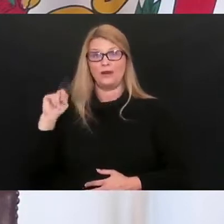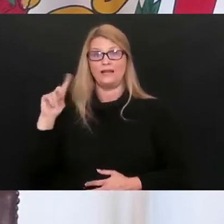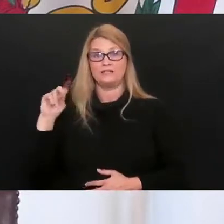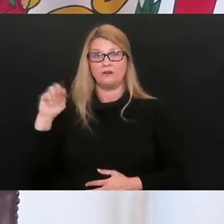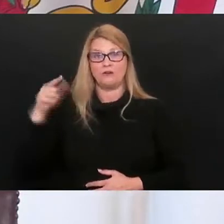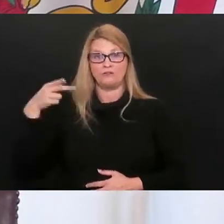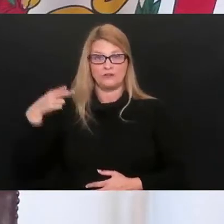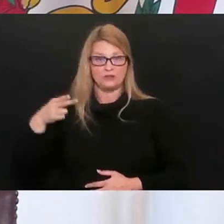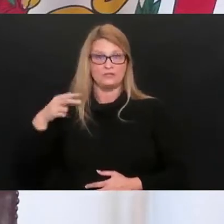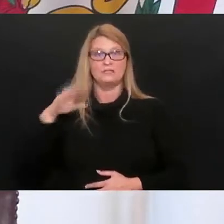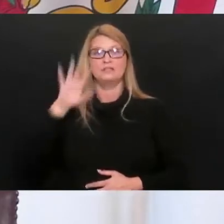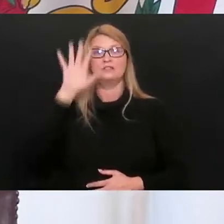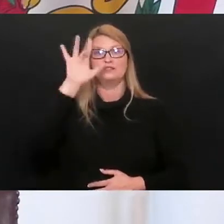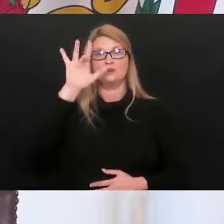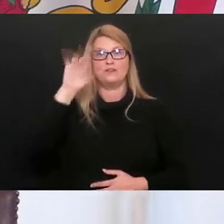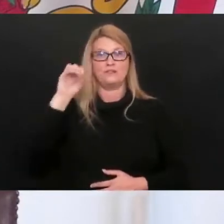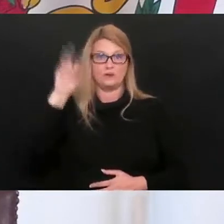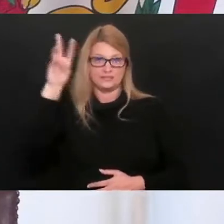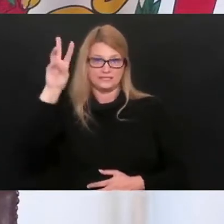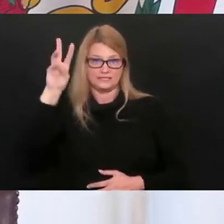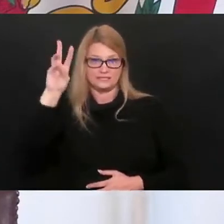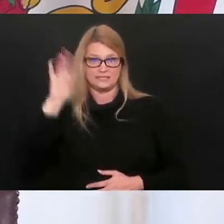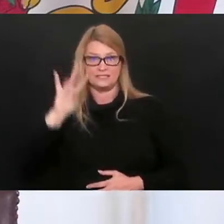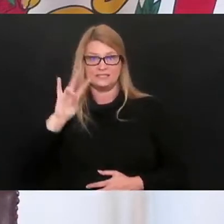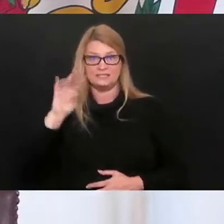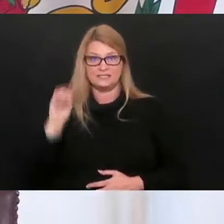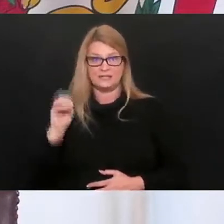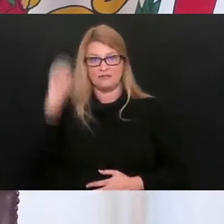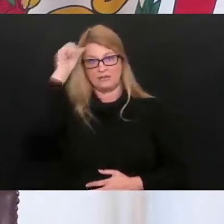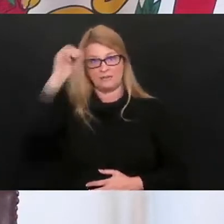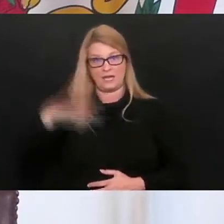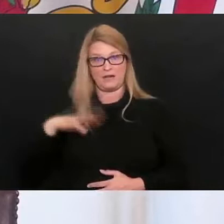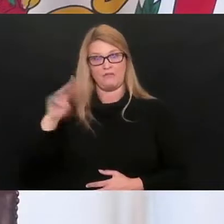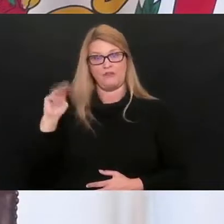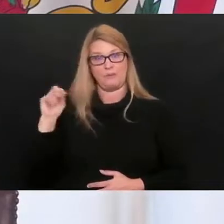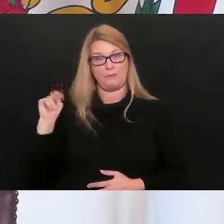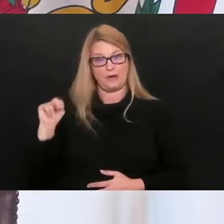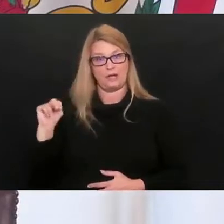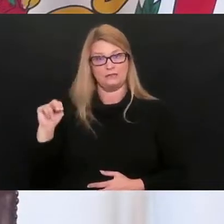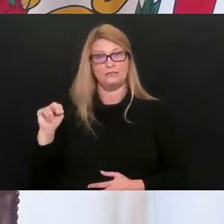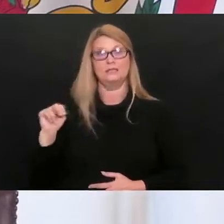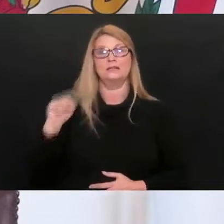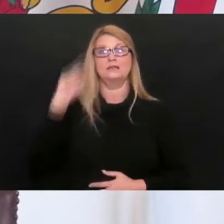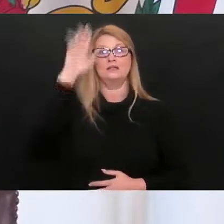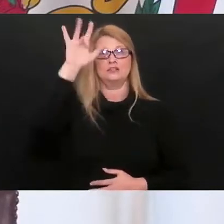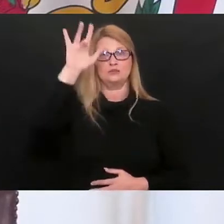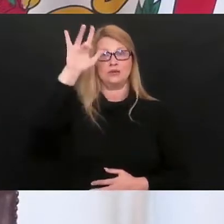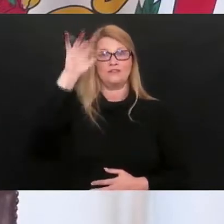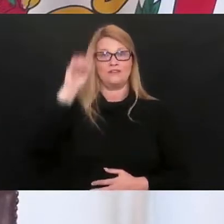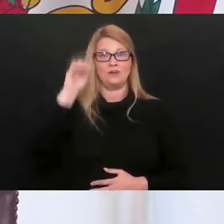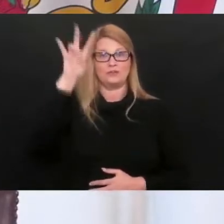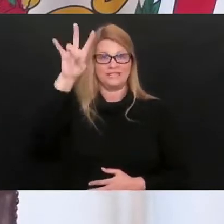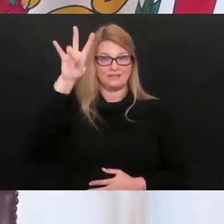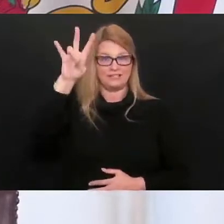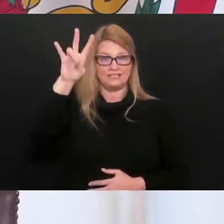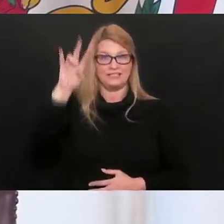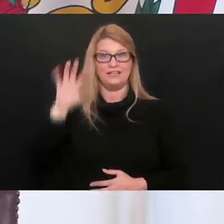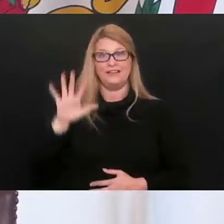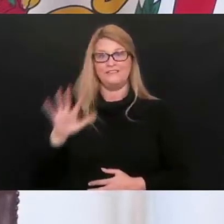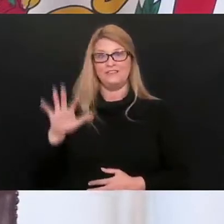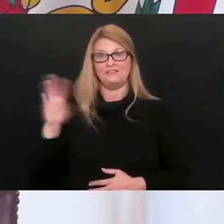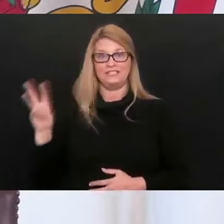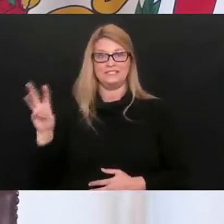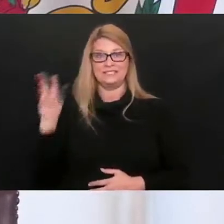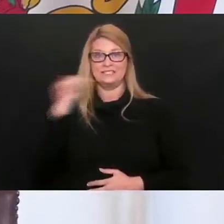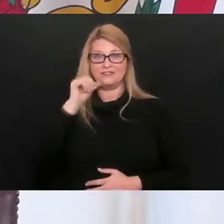Our 2,506th death is a 70-year-old male from Mongahalia County. Our 2,507th death is a 56